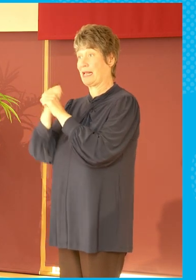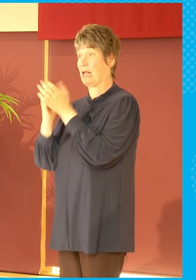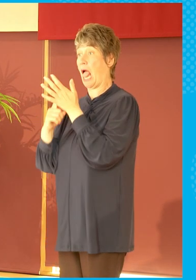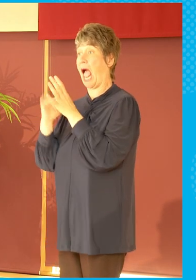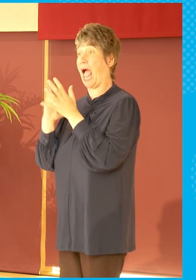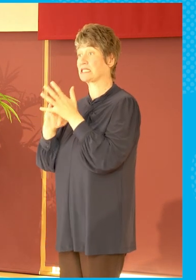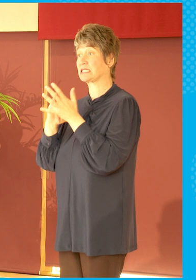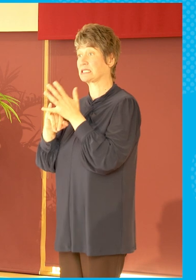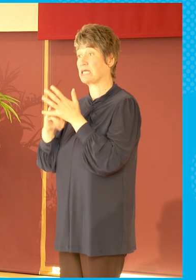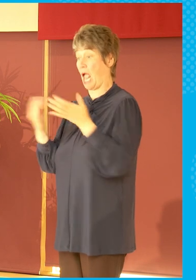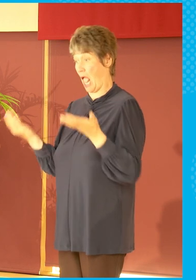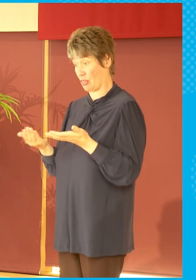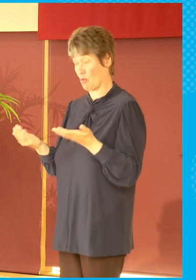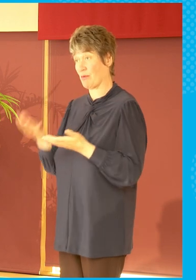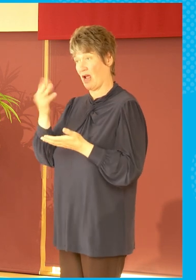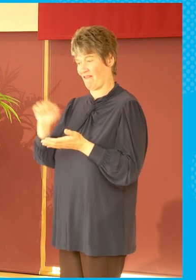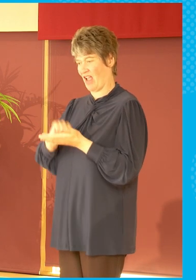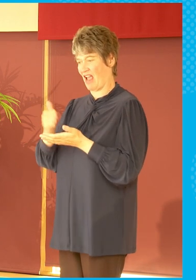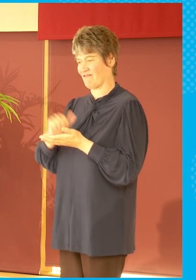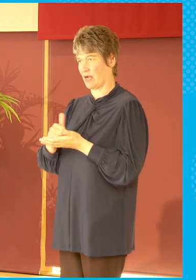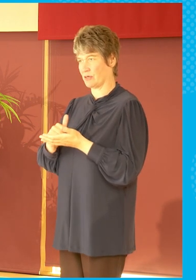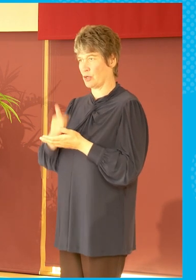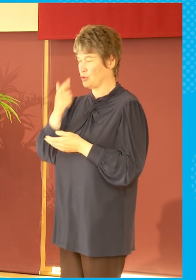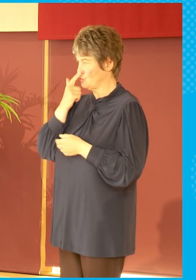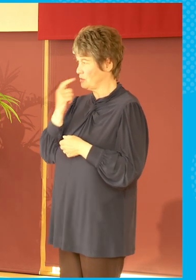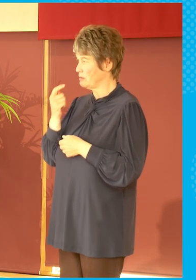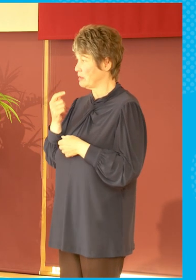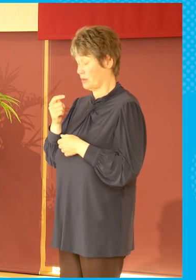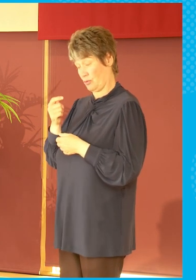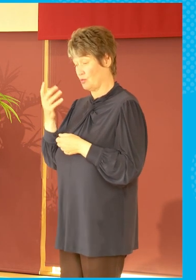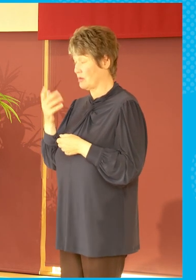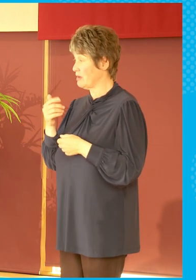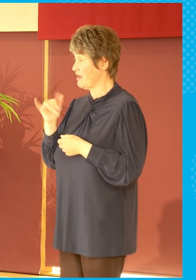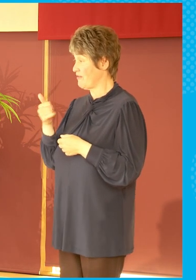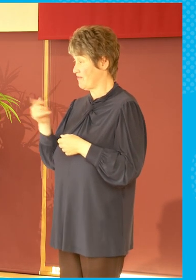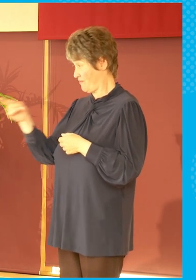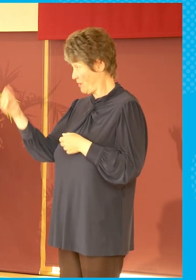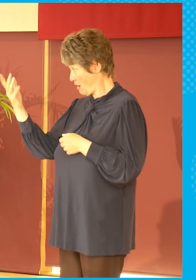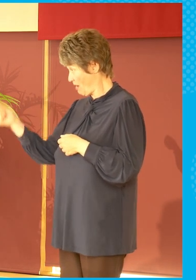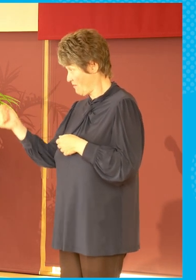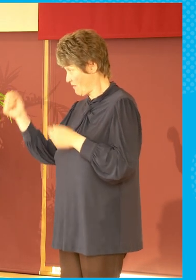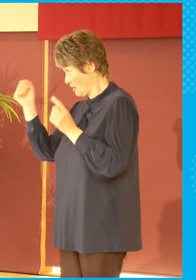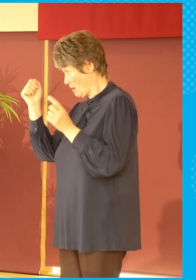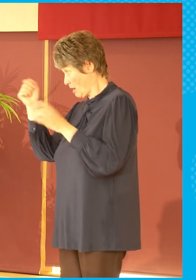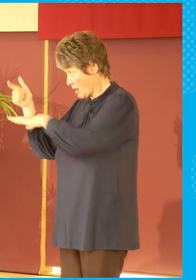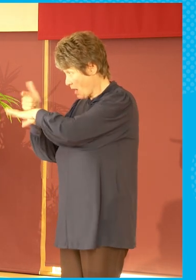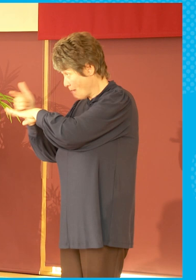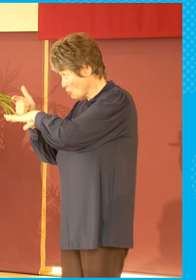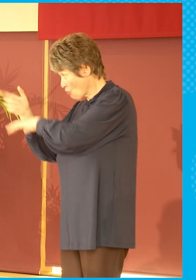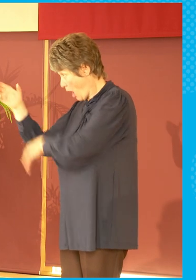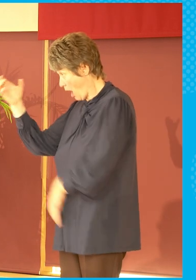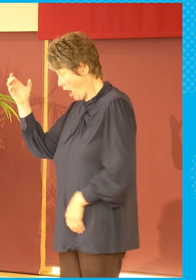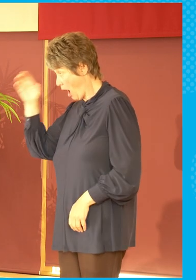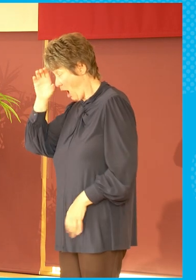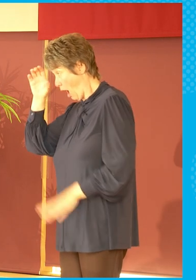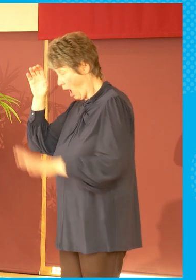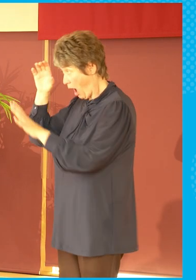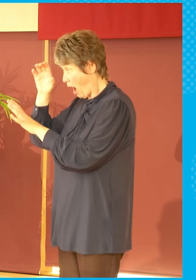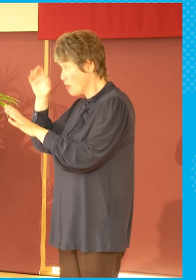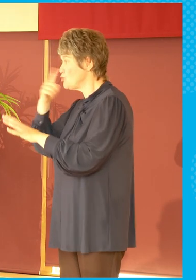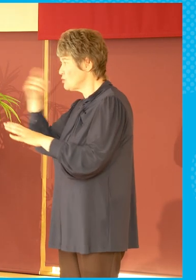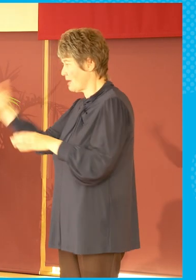can join a family member if you you have a camera and have that still a shared experience. So